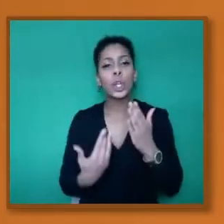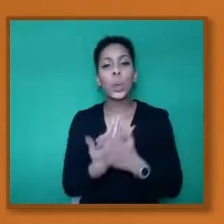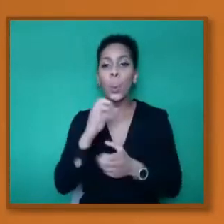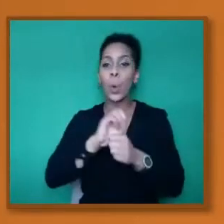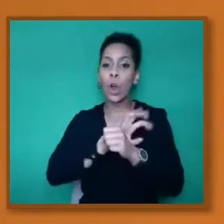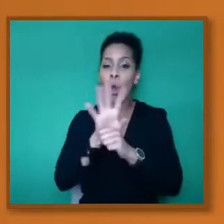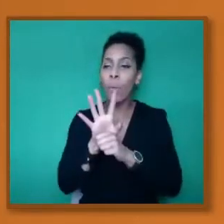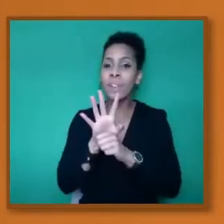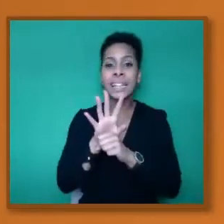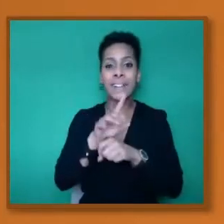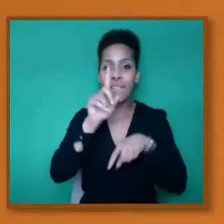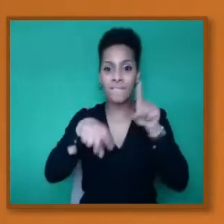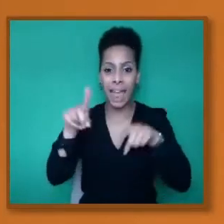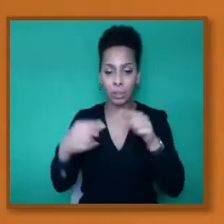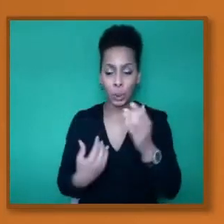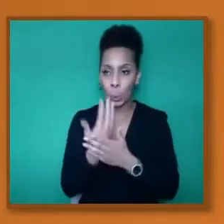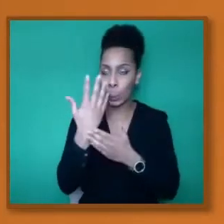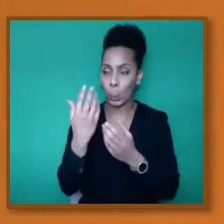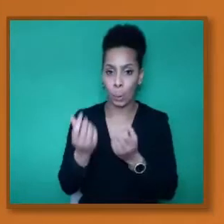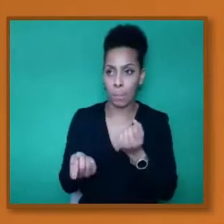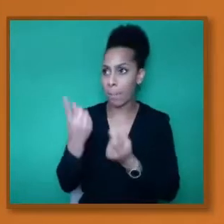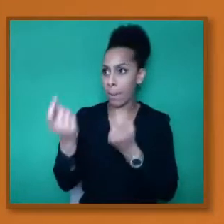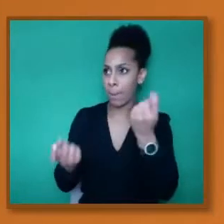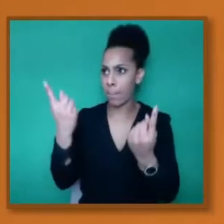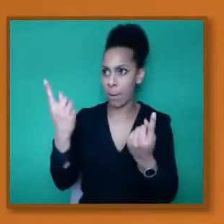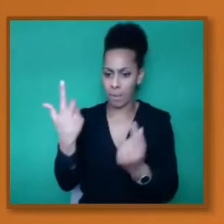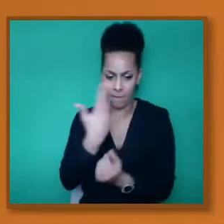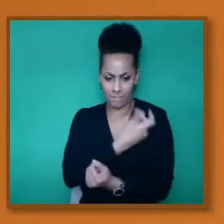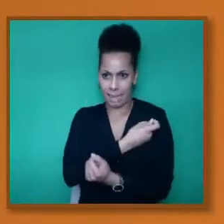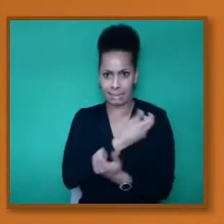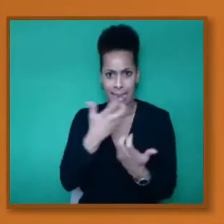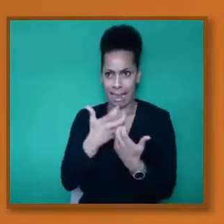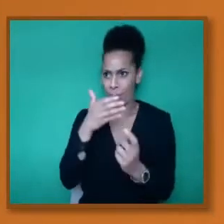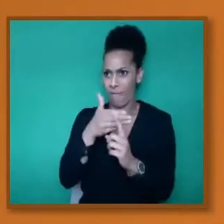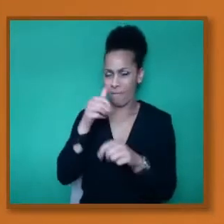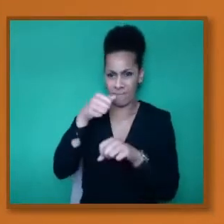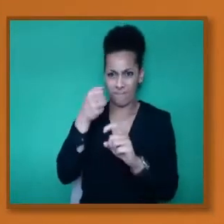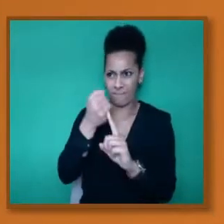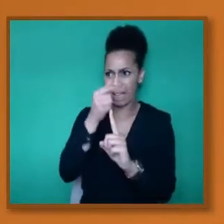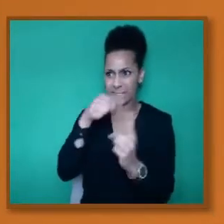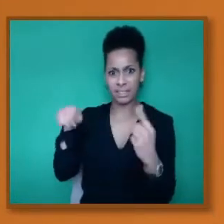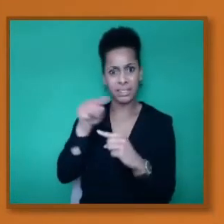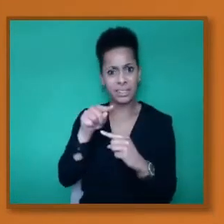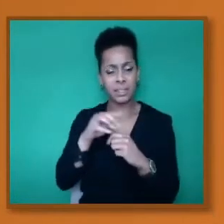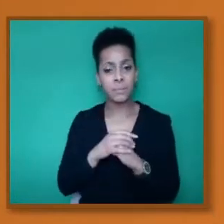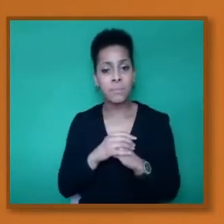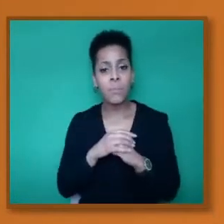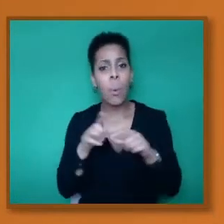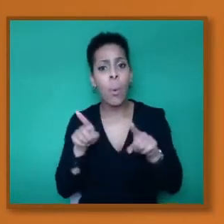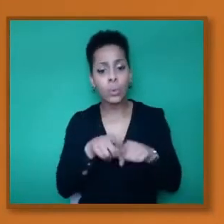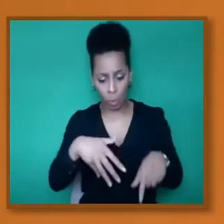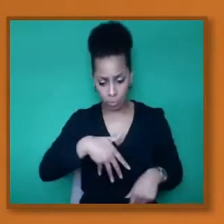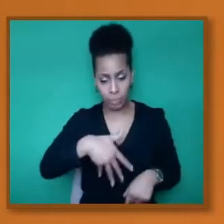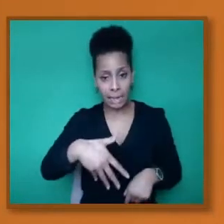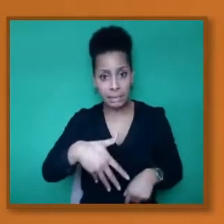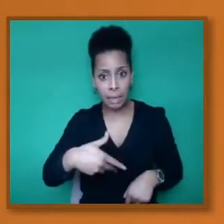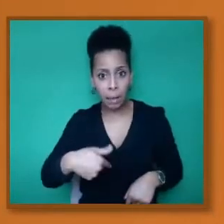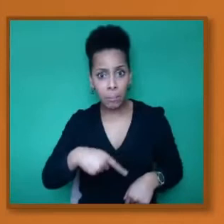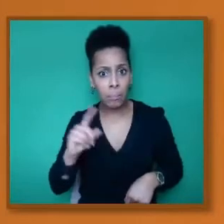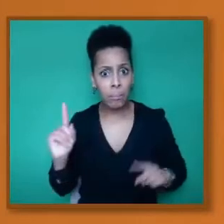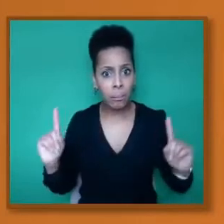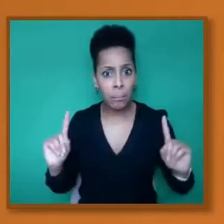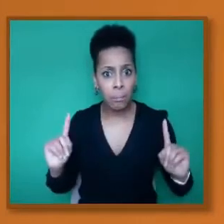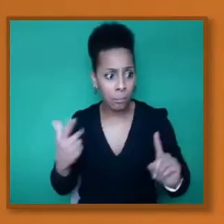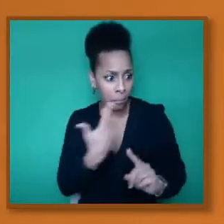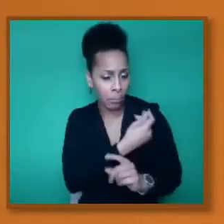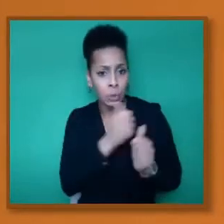advice should be given on pregnancy and on fertility, but also for people who